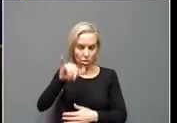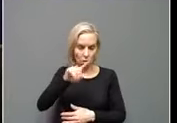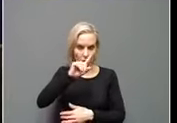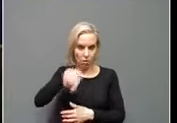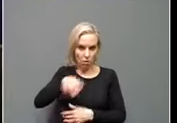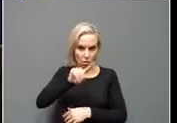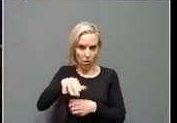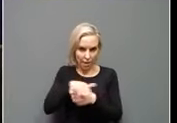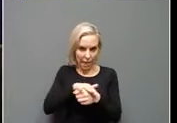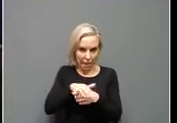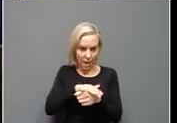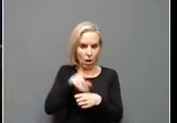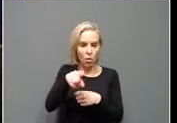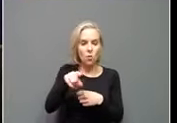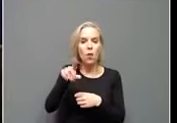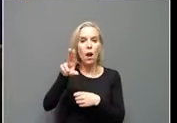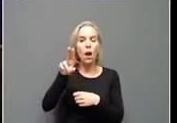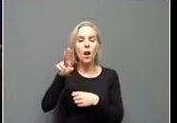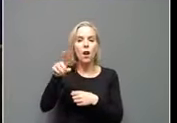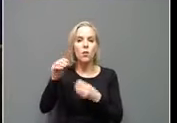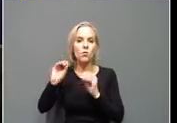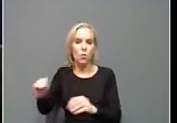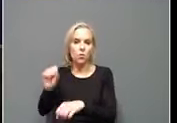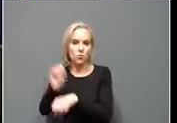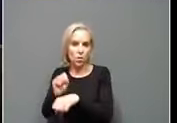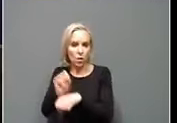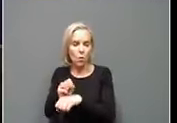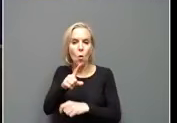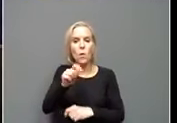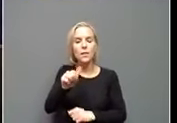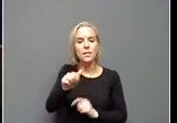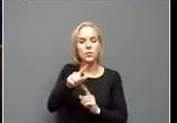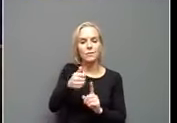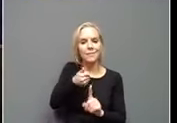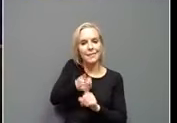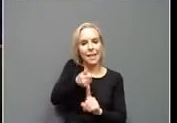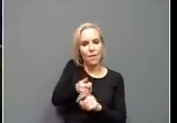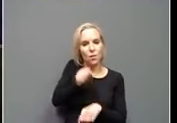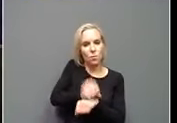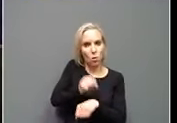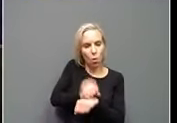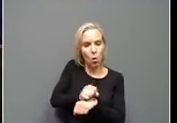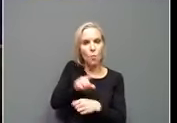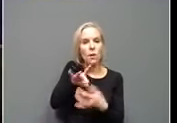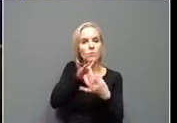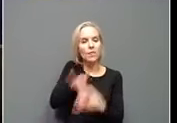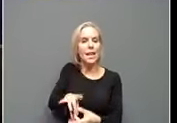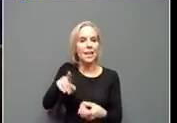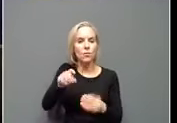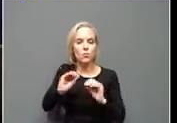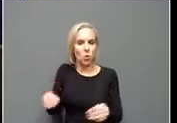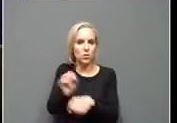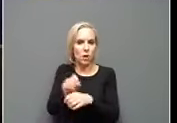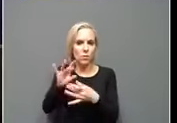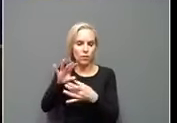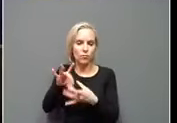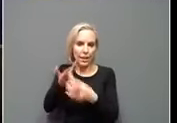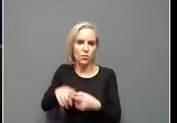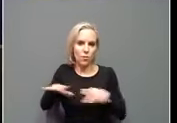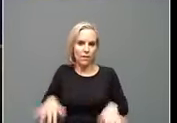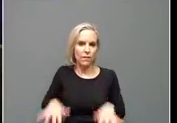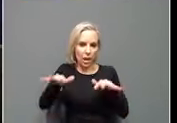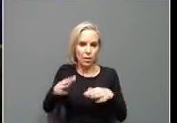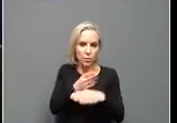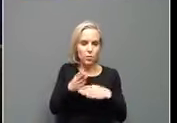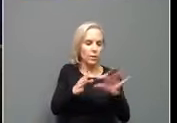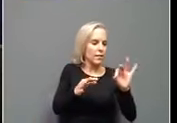or you were self-employed and had work interrupted as a result of the flooding, between February 27th and